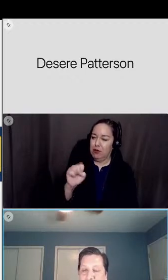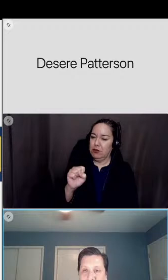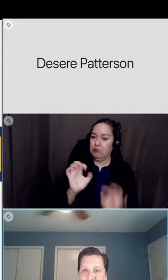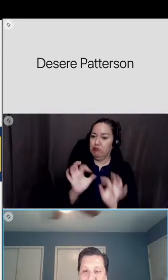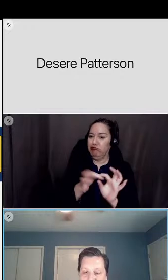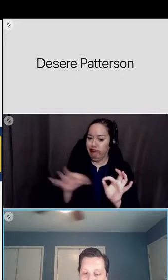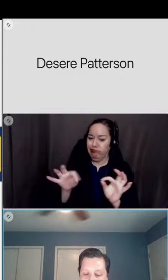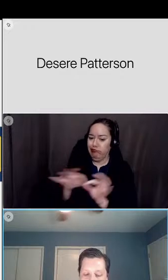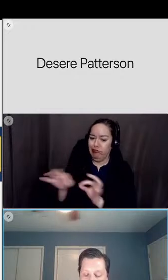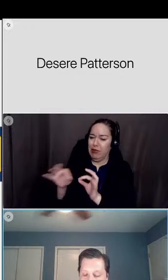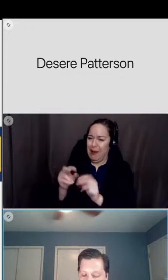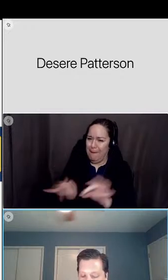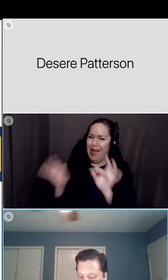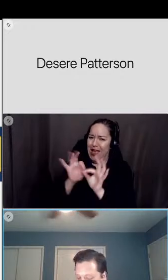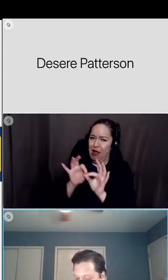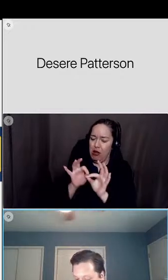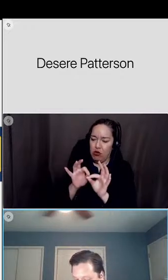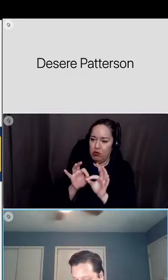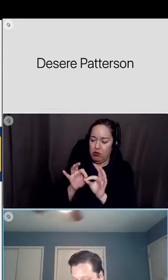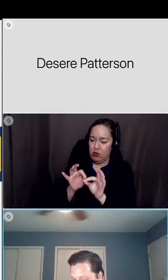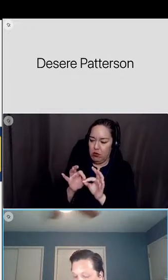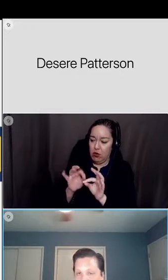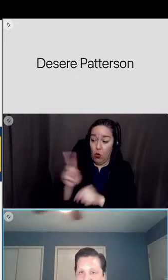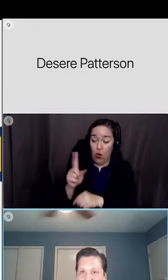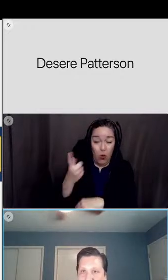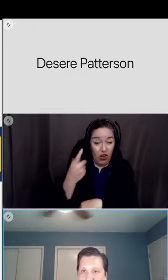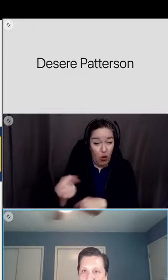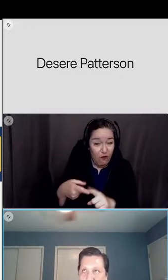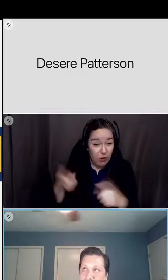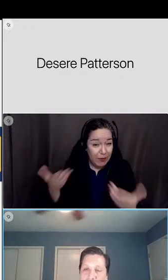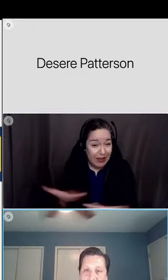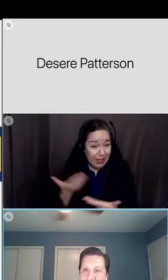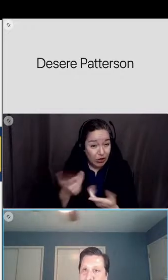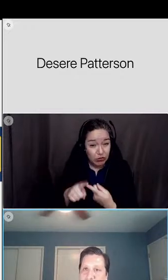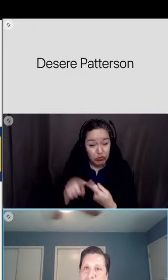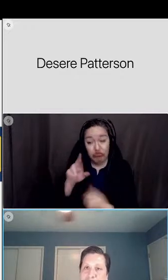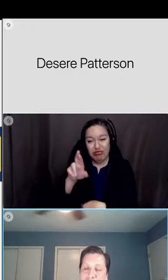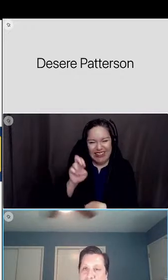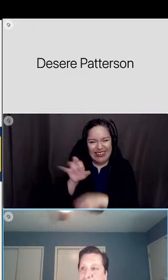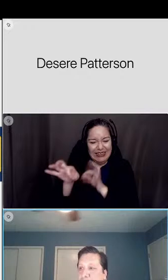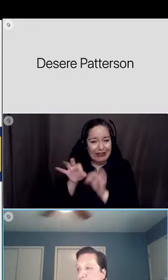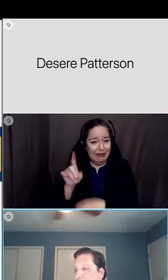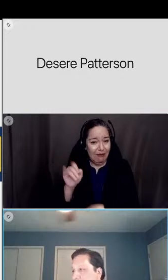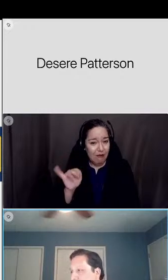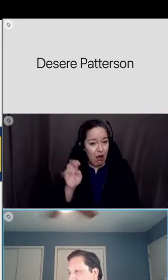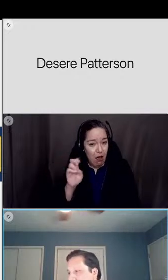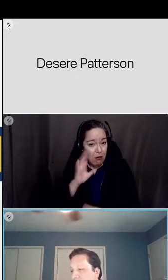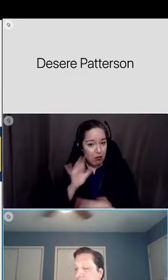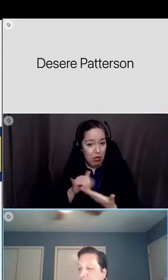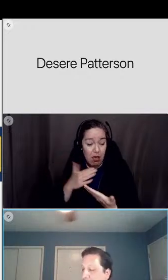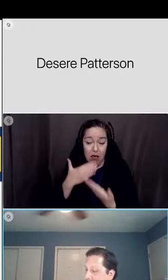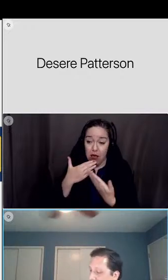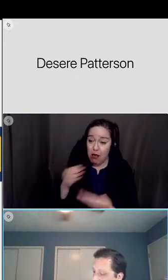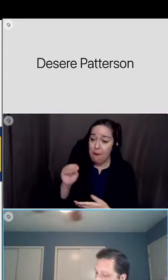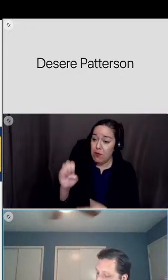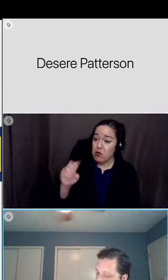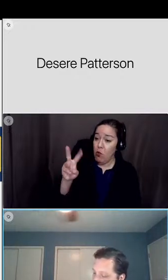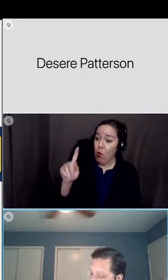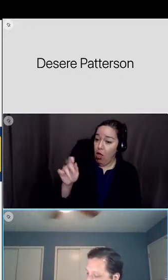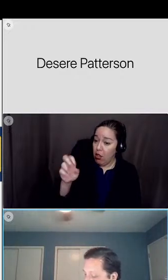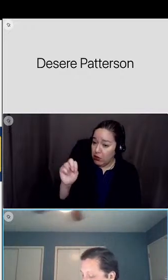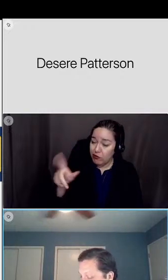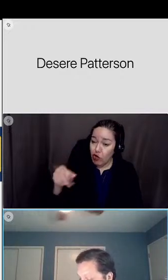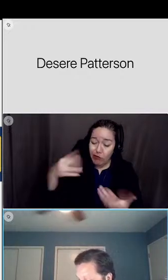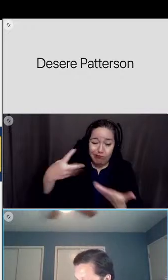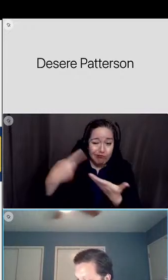to how we redefine that i think um miss walton for raising all the issues and challenges and intricacies and